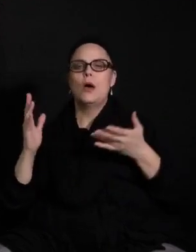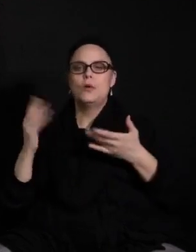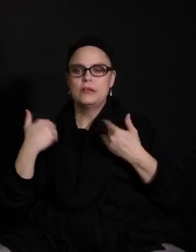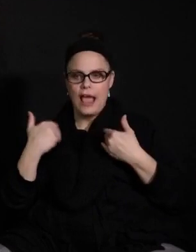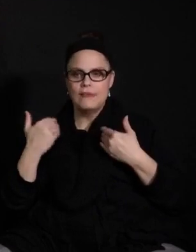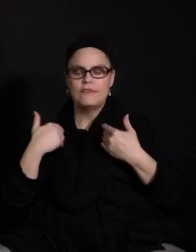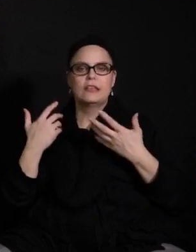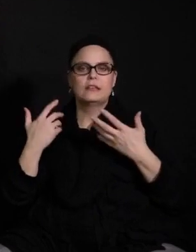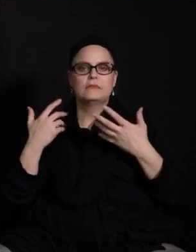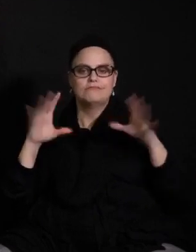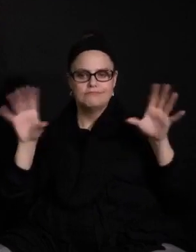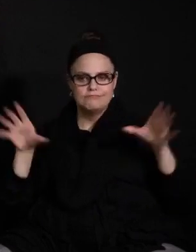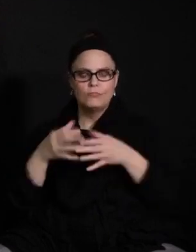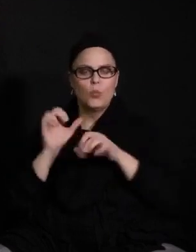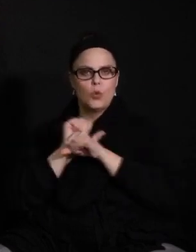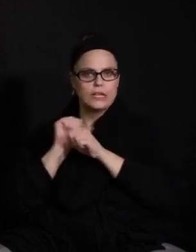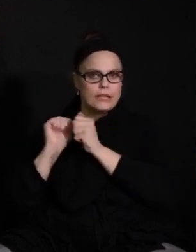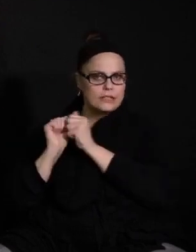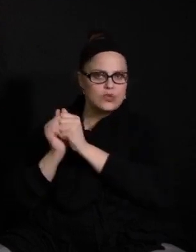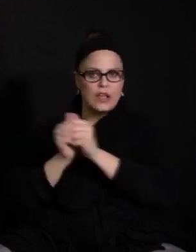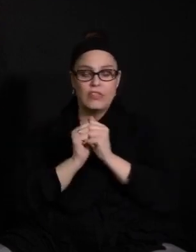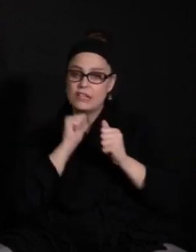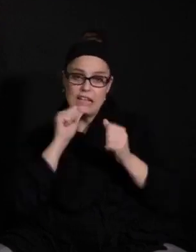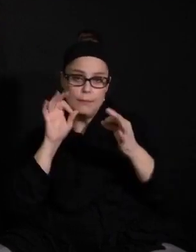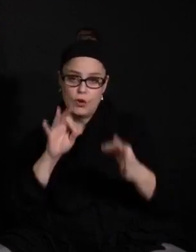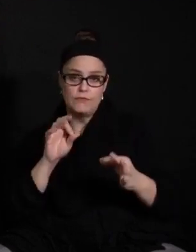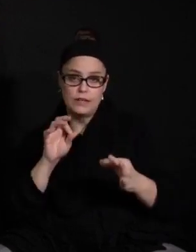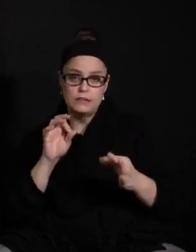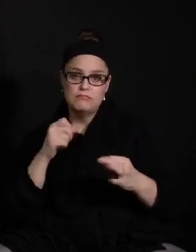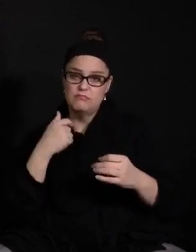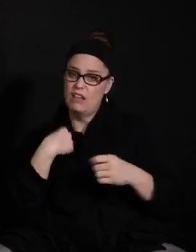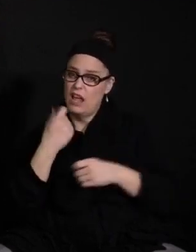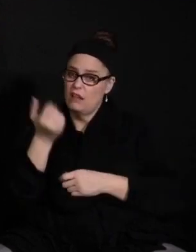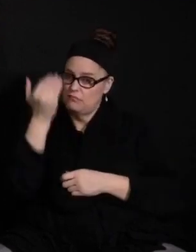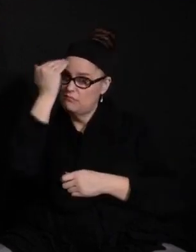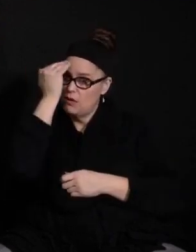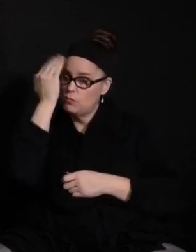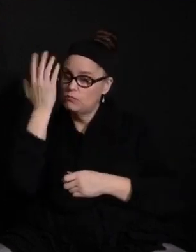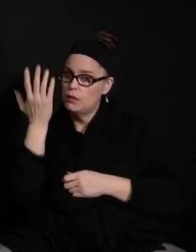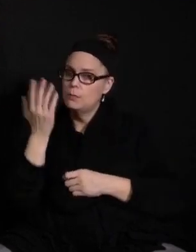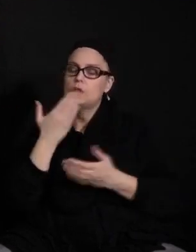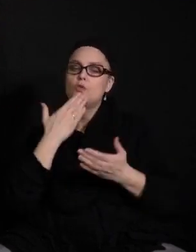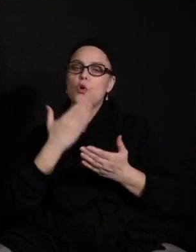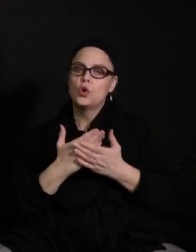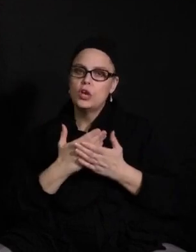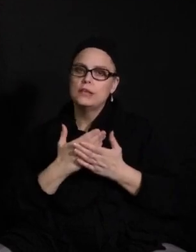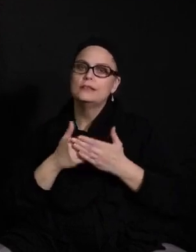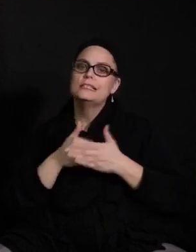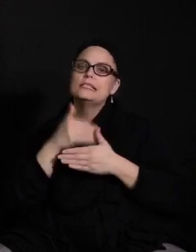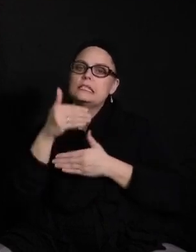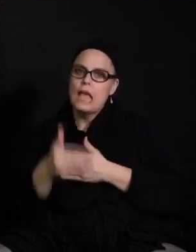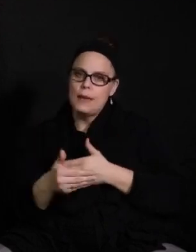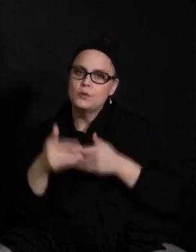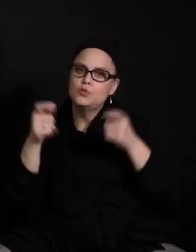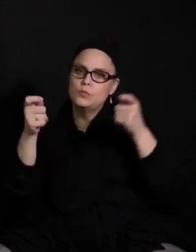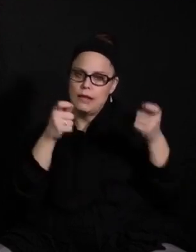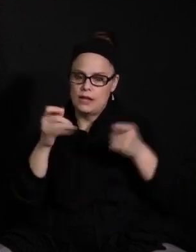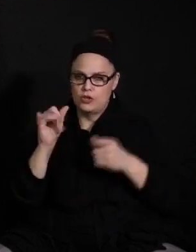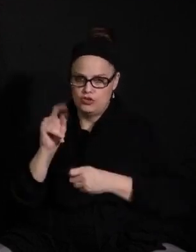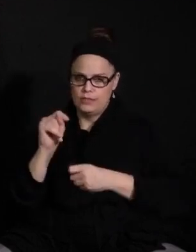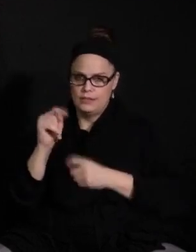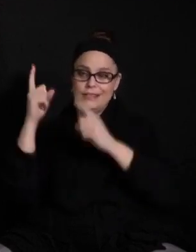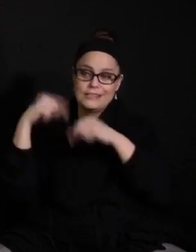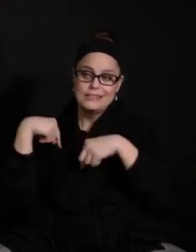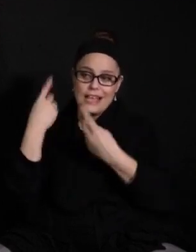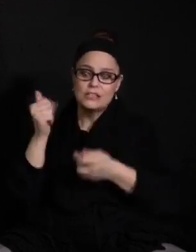So it's not perfect. I acknowledge that. But I think it's a really good step to manage all of that. Since August,